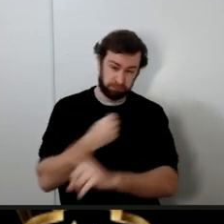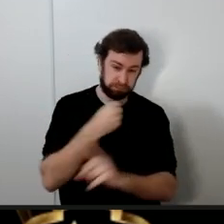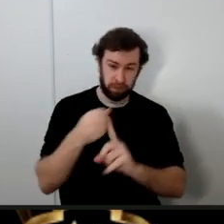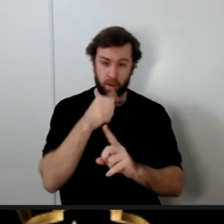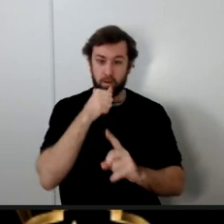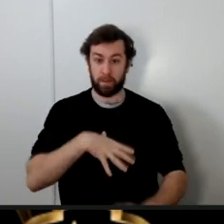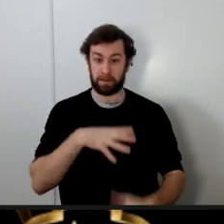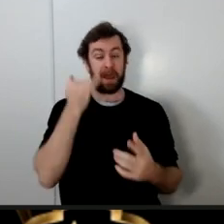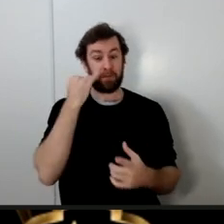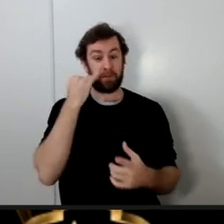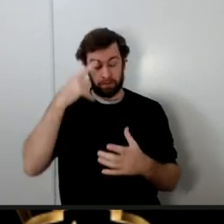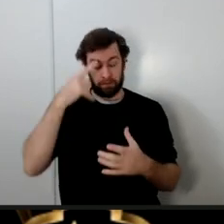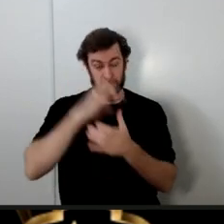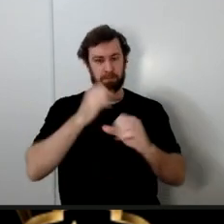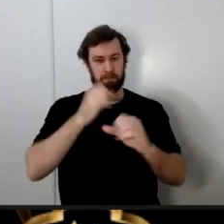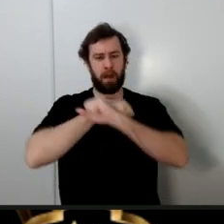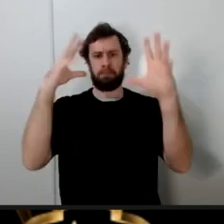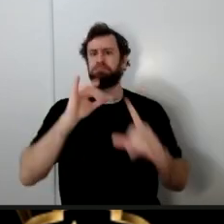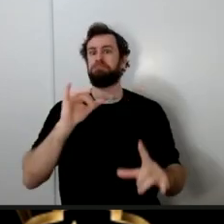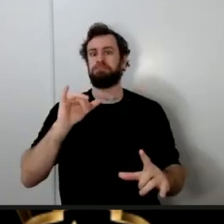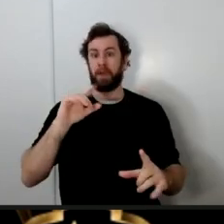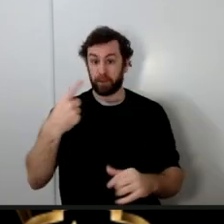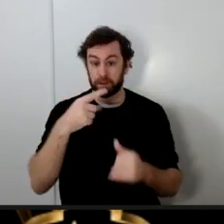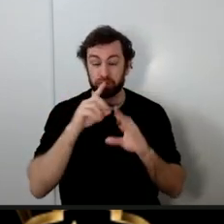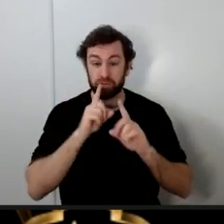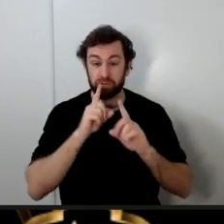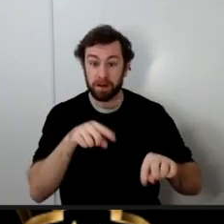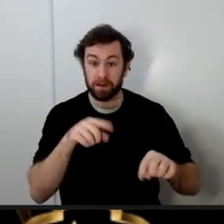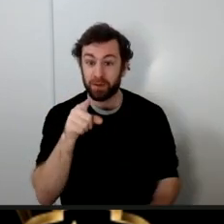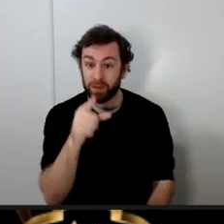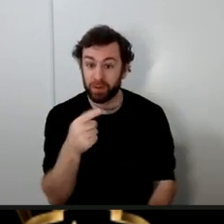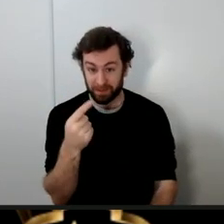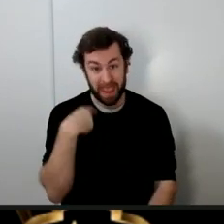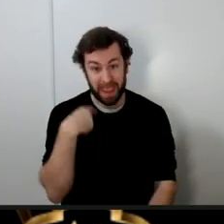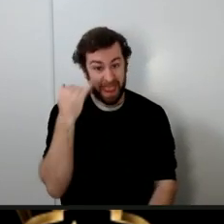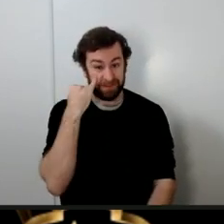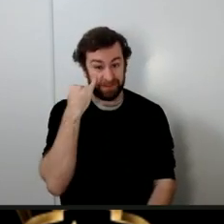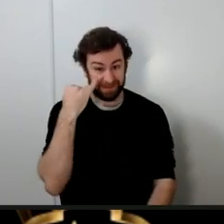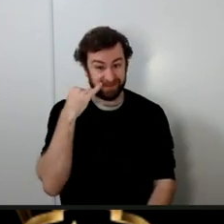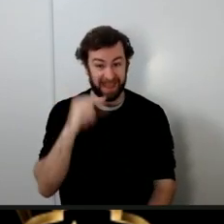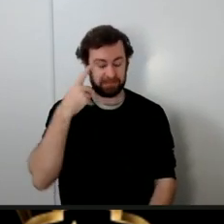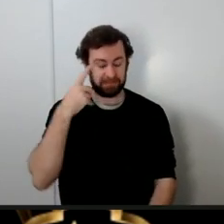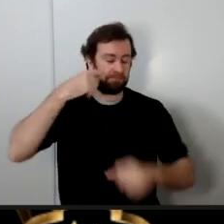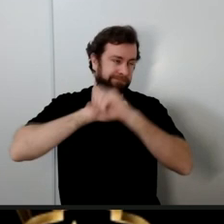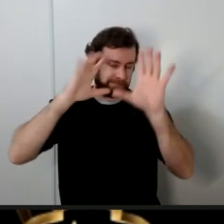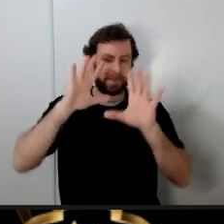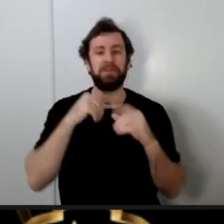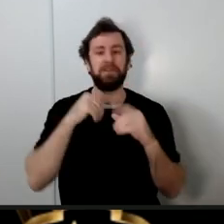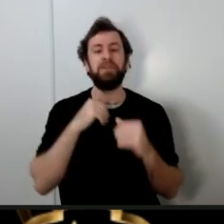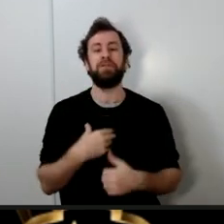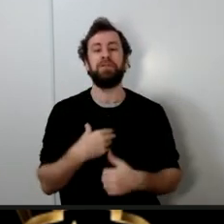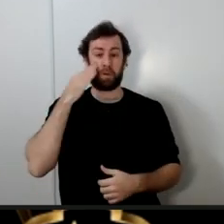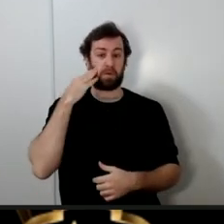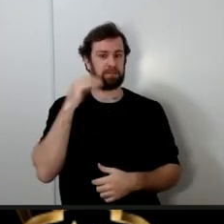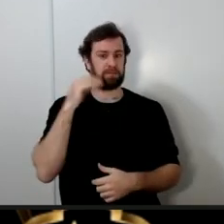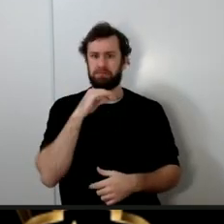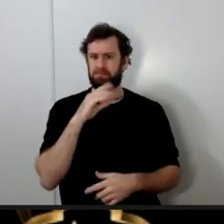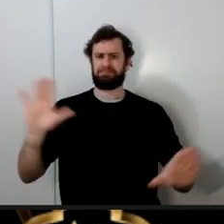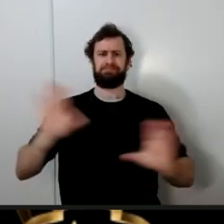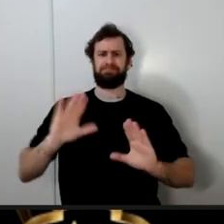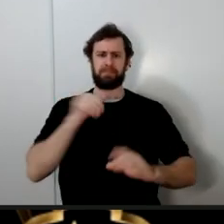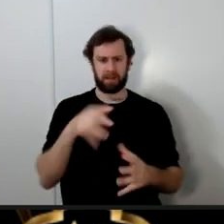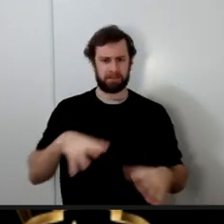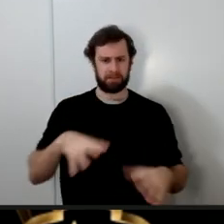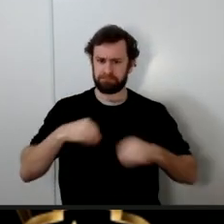what's the first reaction the first thing you're going to say is no this is impossible why because never in our